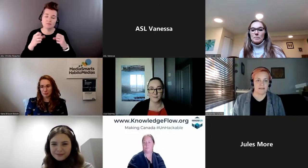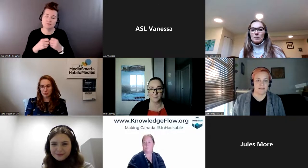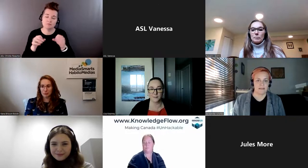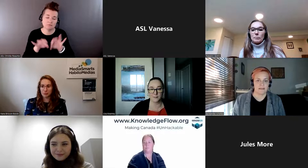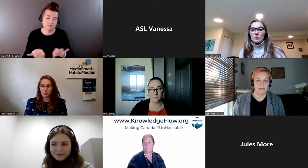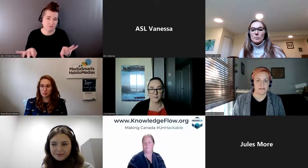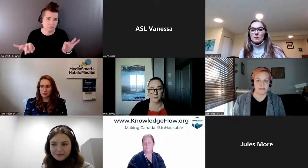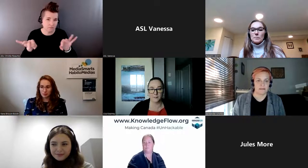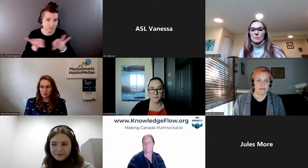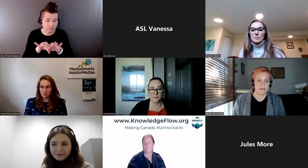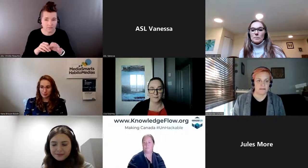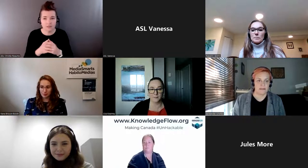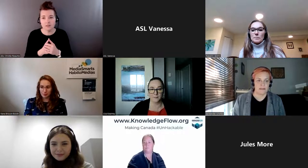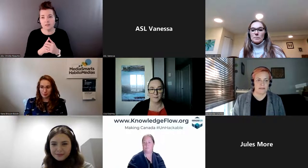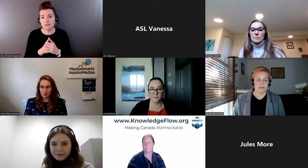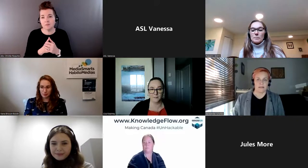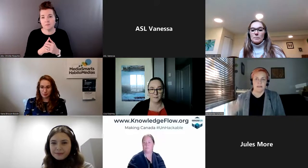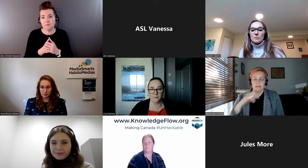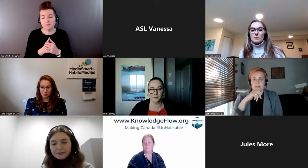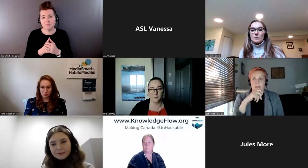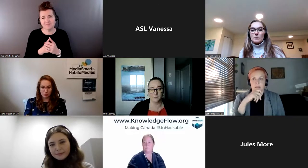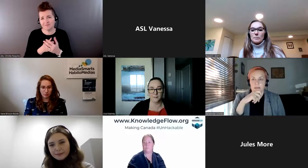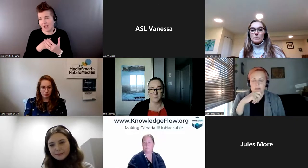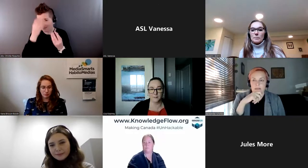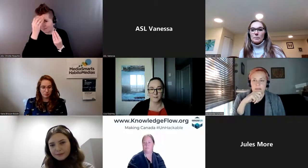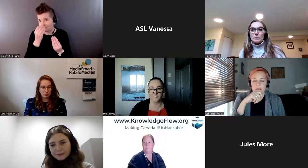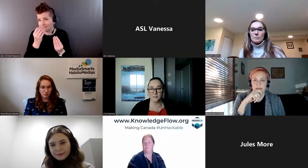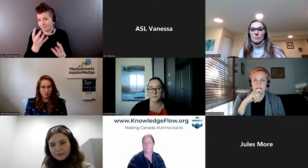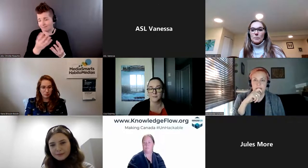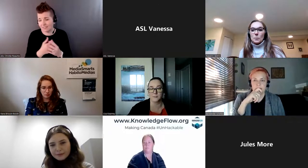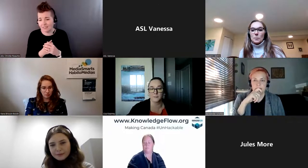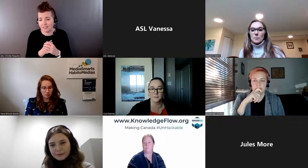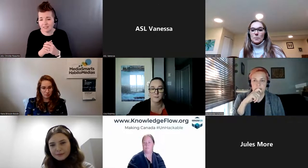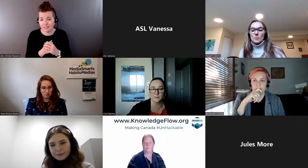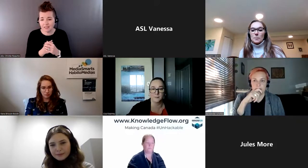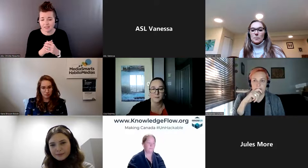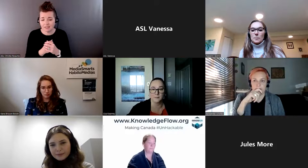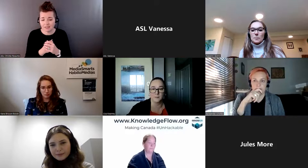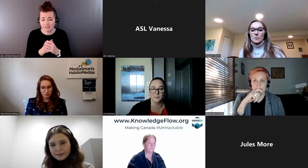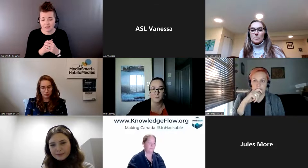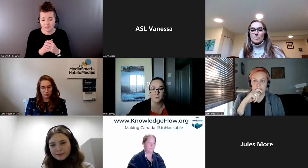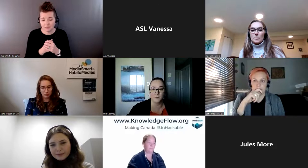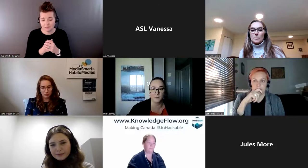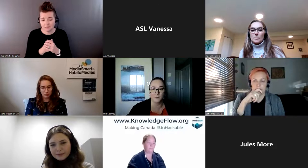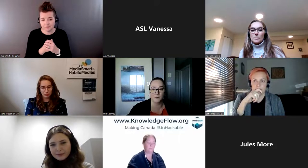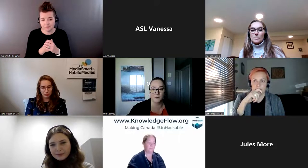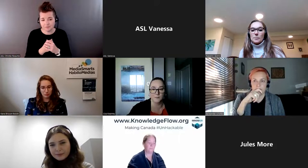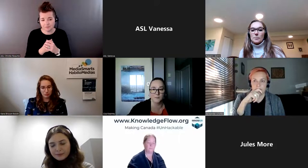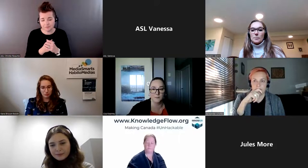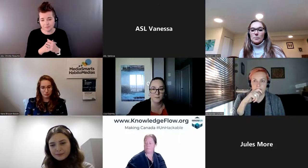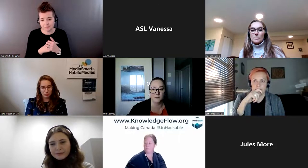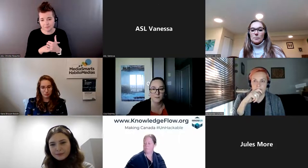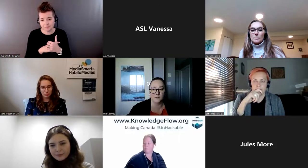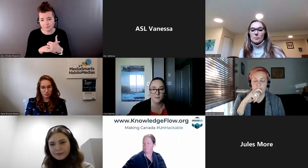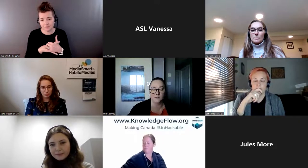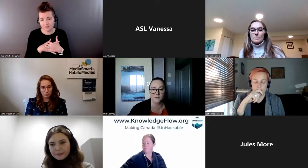more insight, but something to consider. I don't think it's just relegated to older